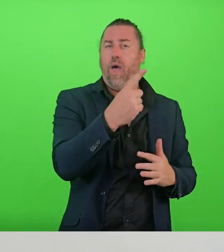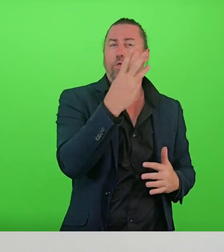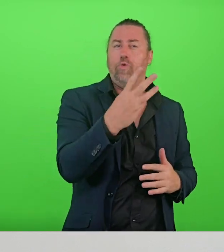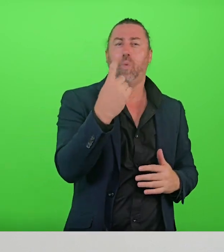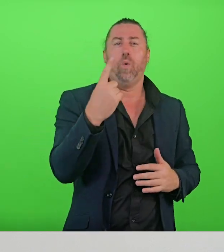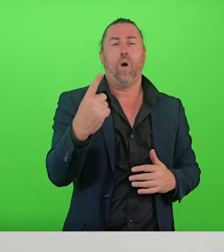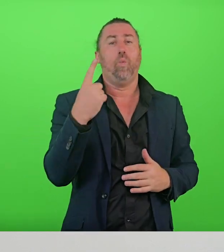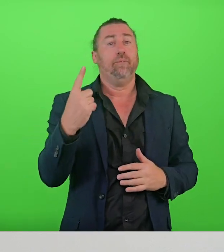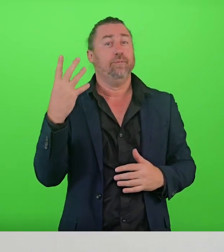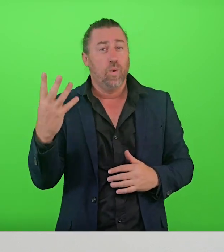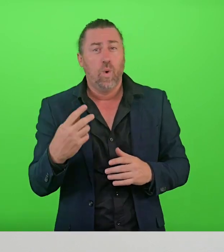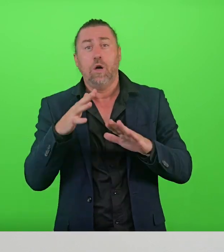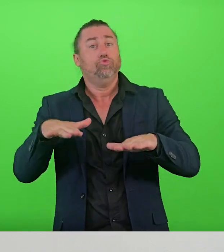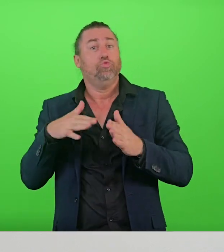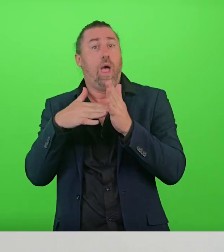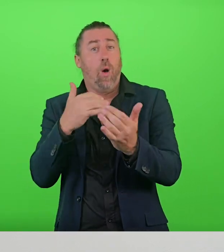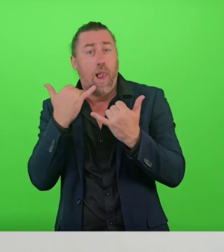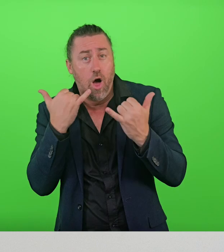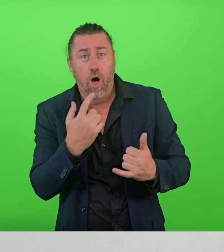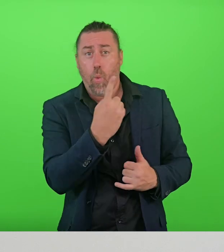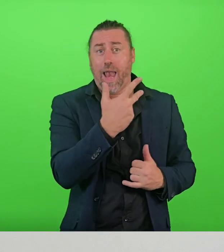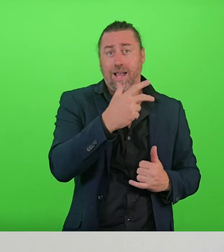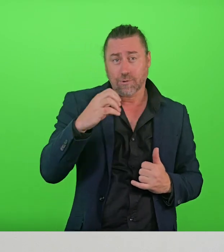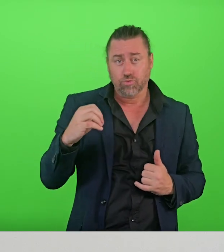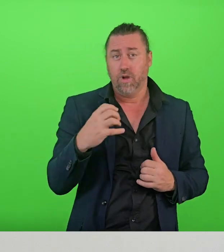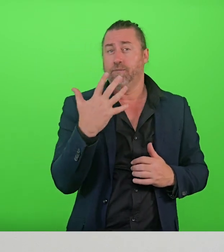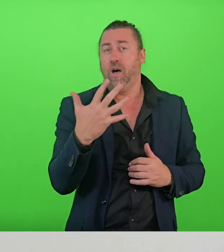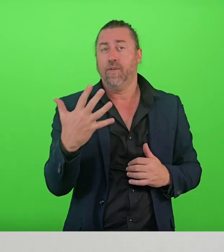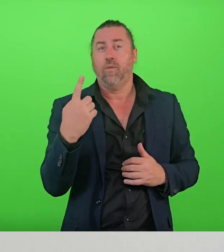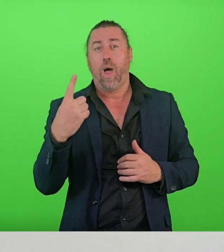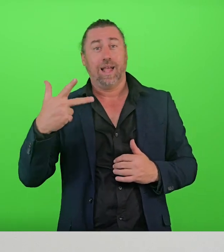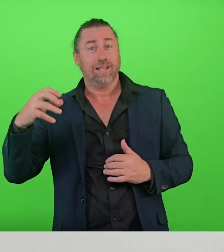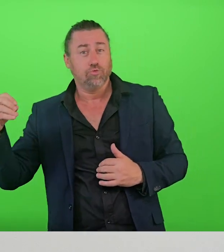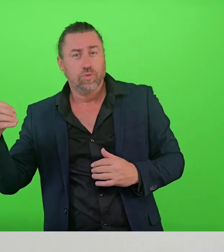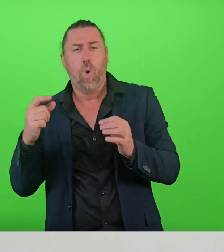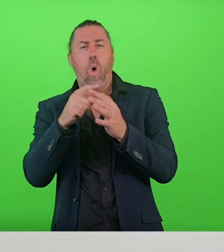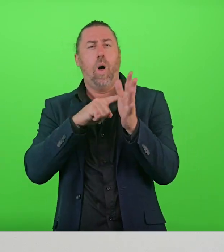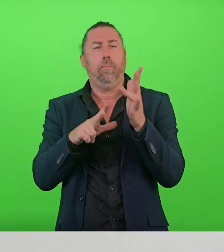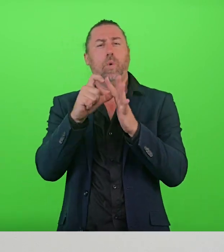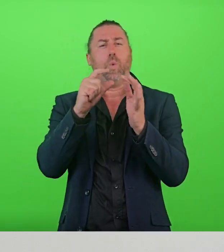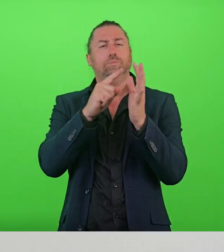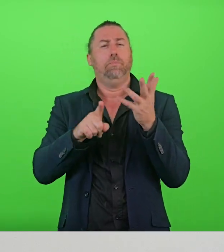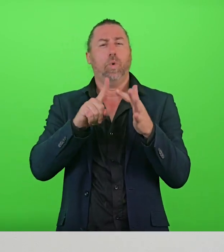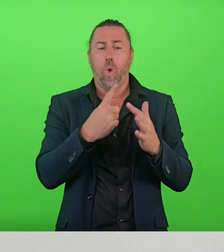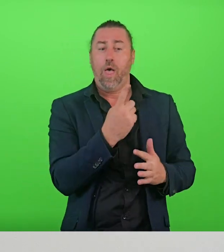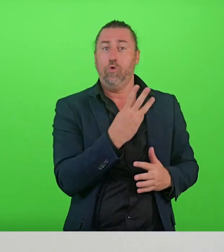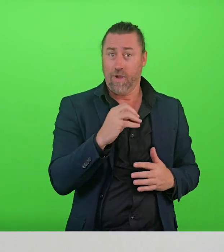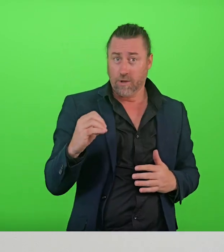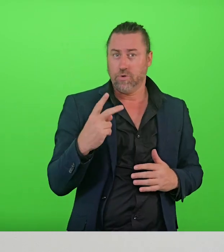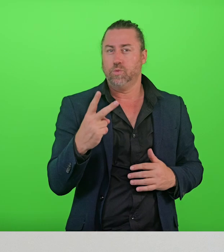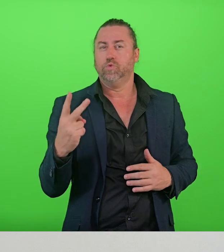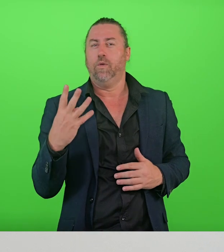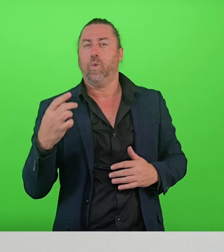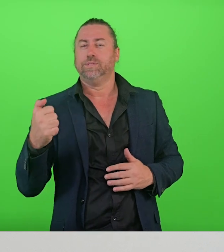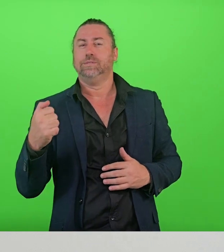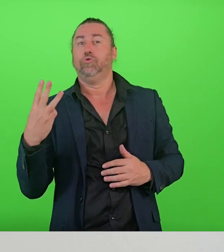1114, Kids Helpline 1800 55 1800 or Beyond Blue 1300 22